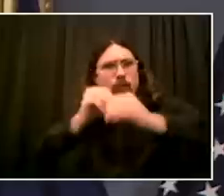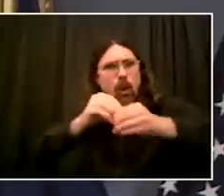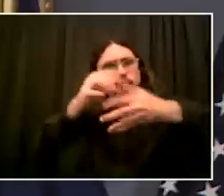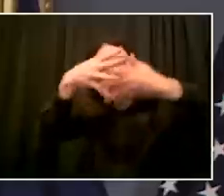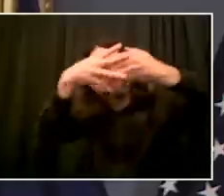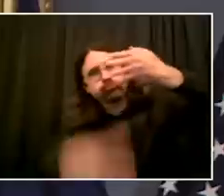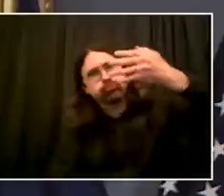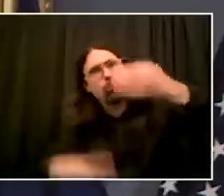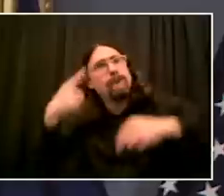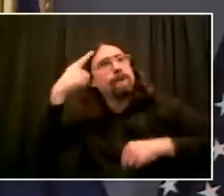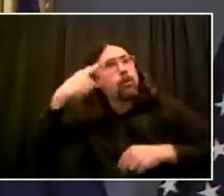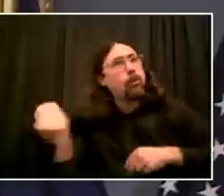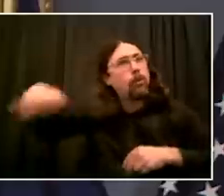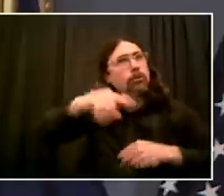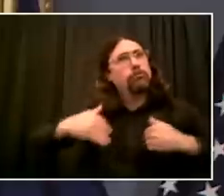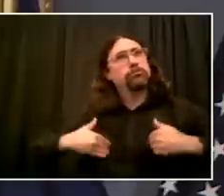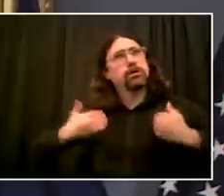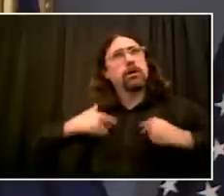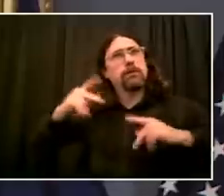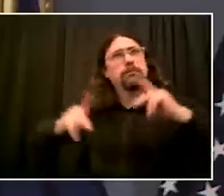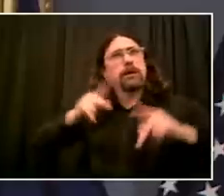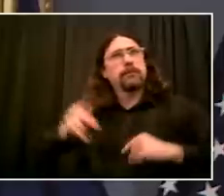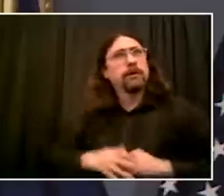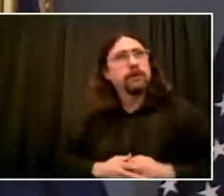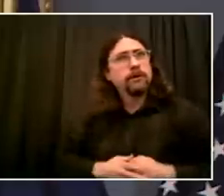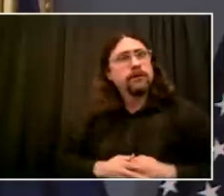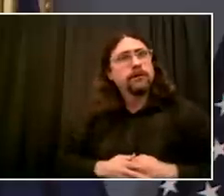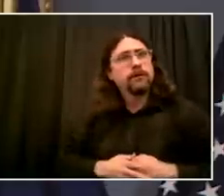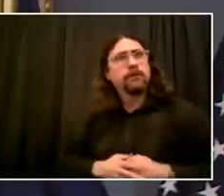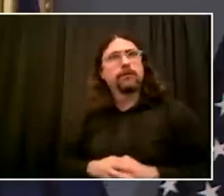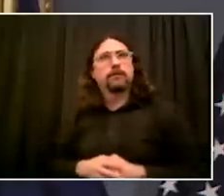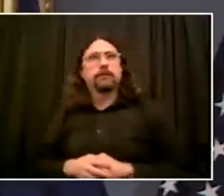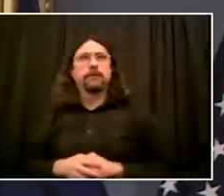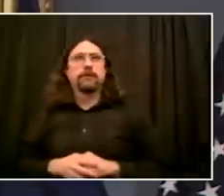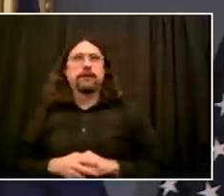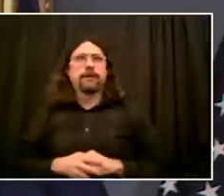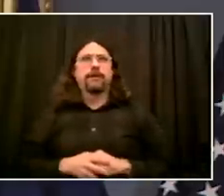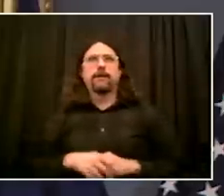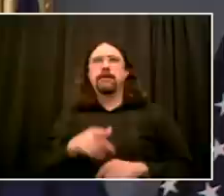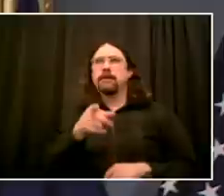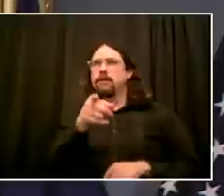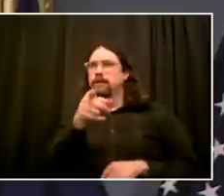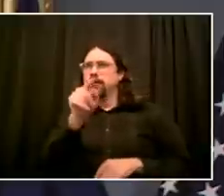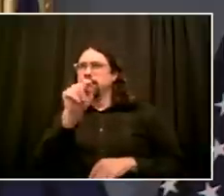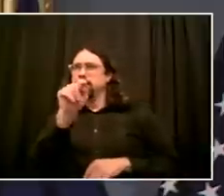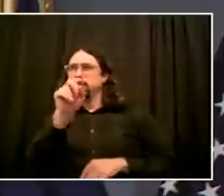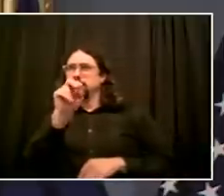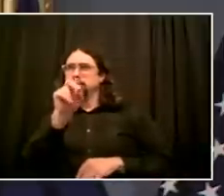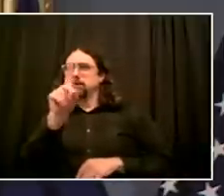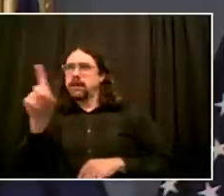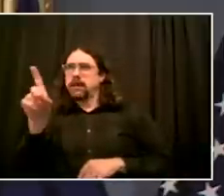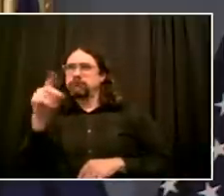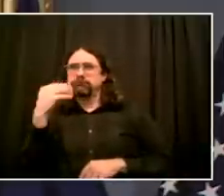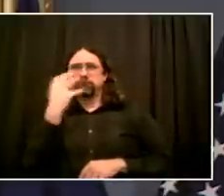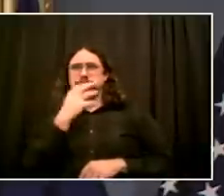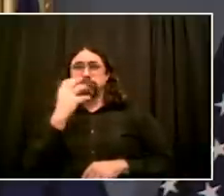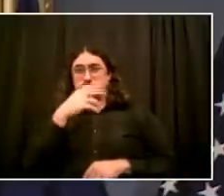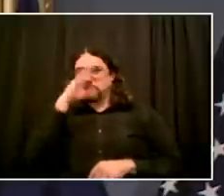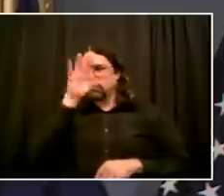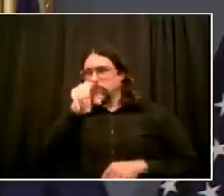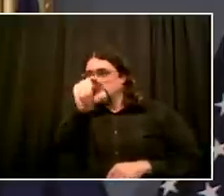question. We went to NYU around the same time. So the the